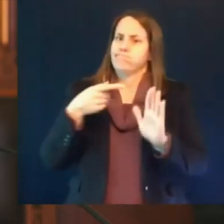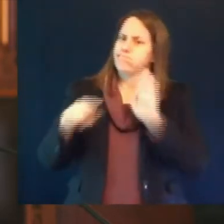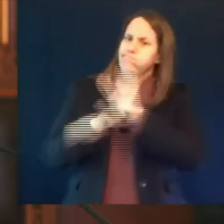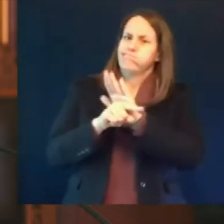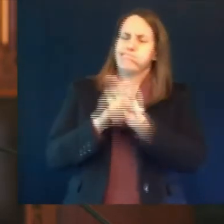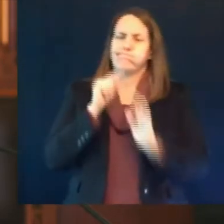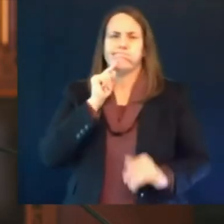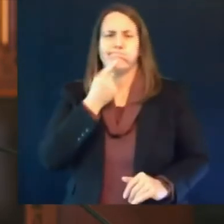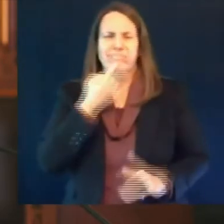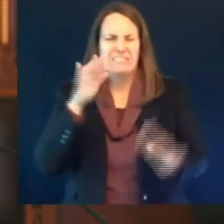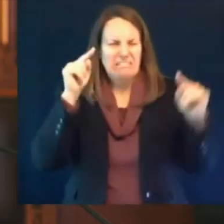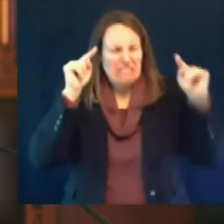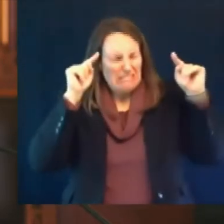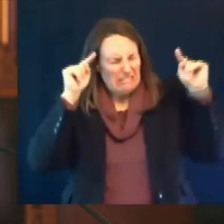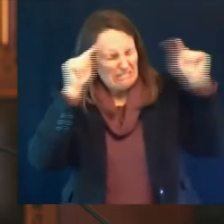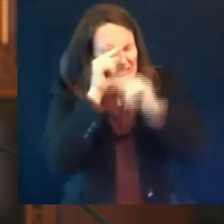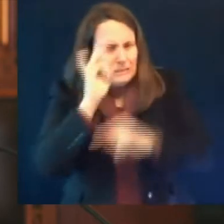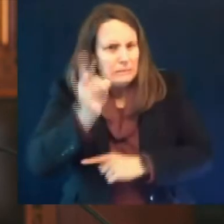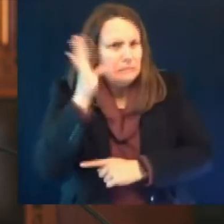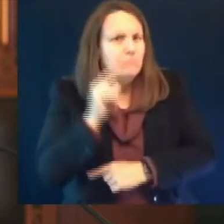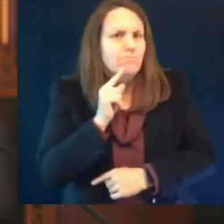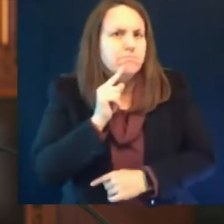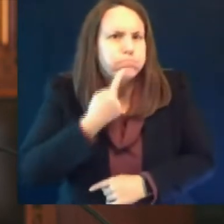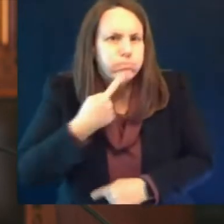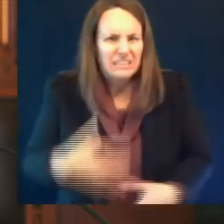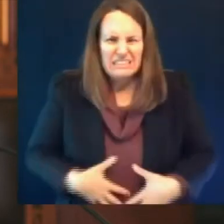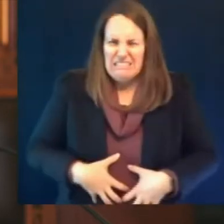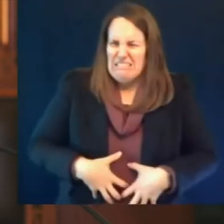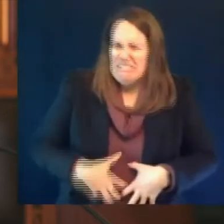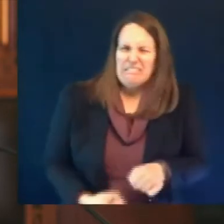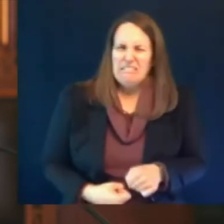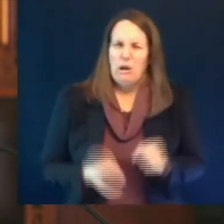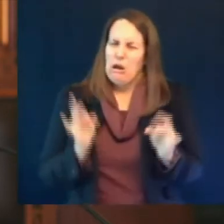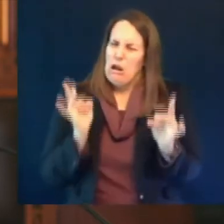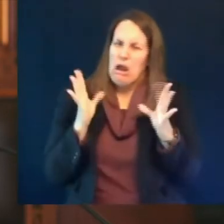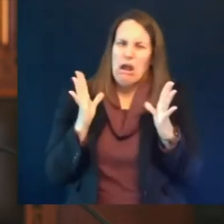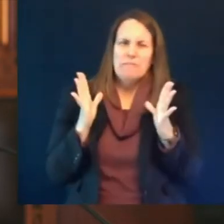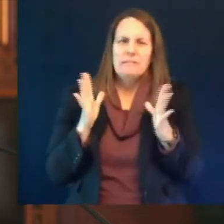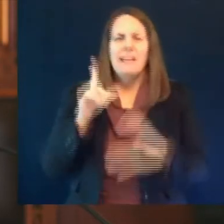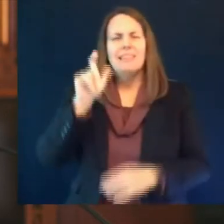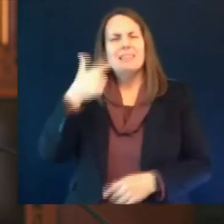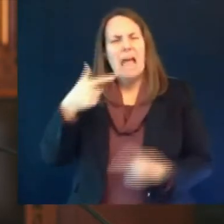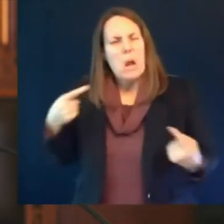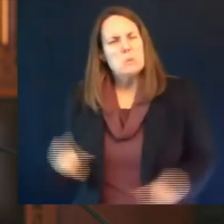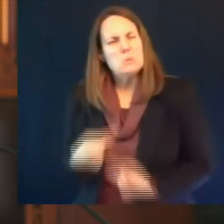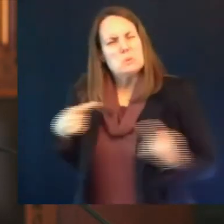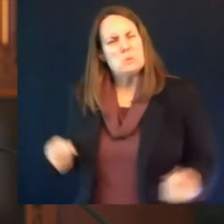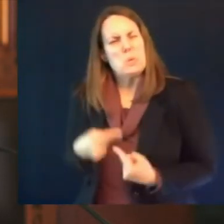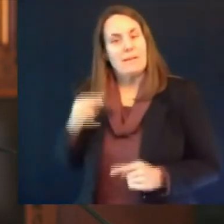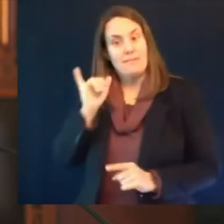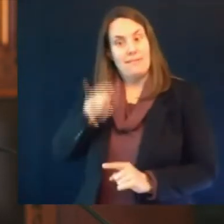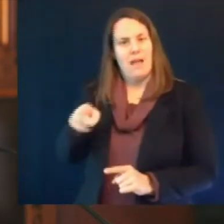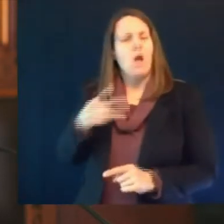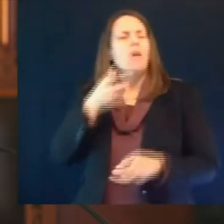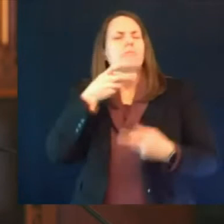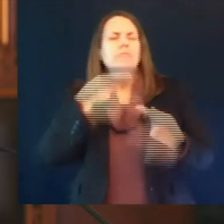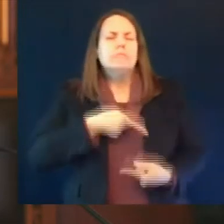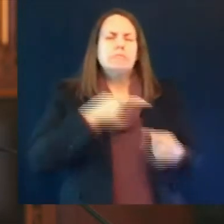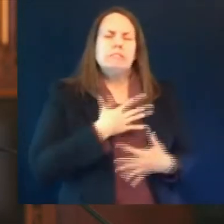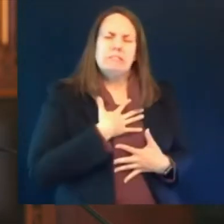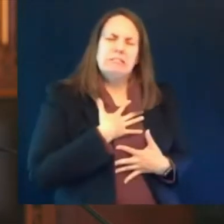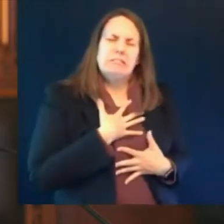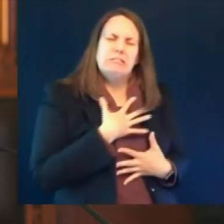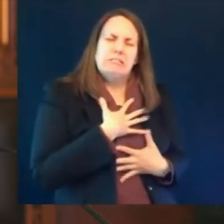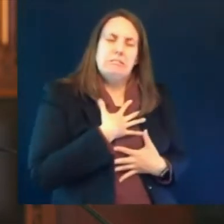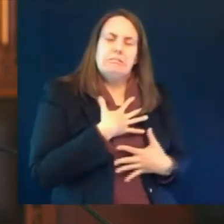or new vision problems generally occurring six to fifteen days after your vaccine if you